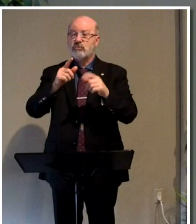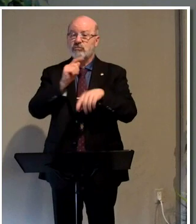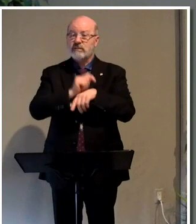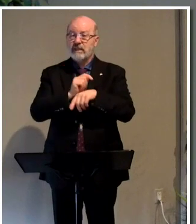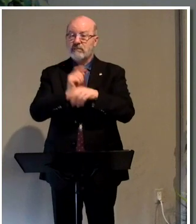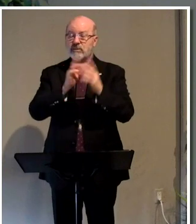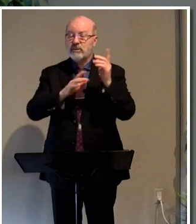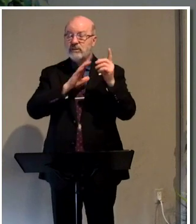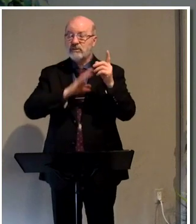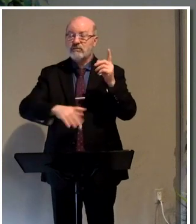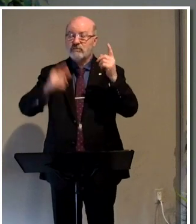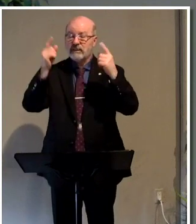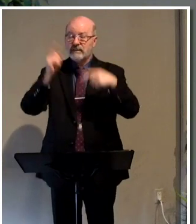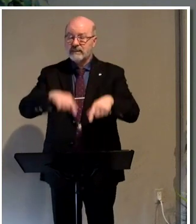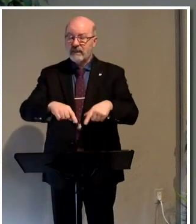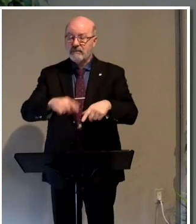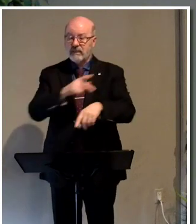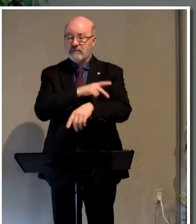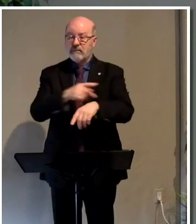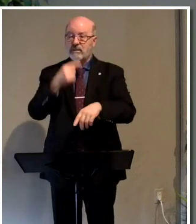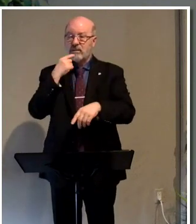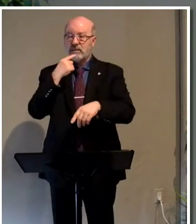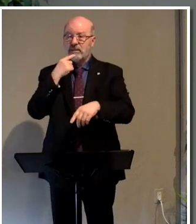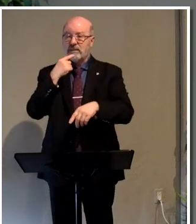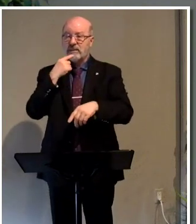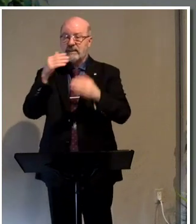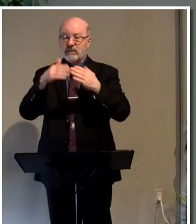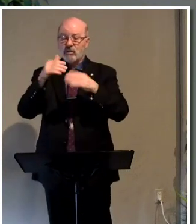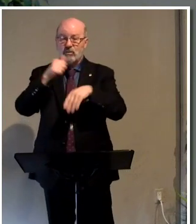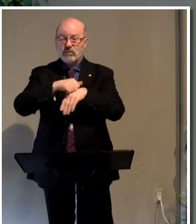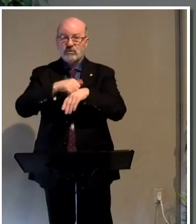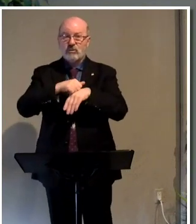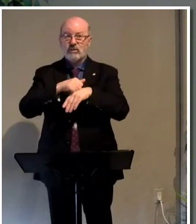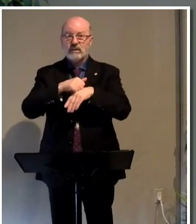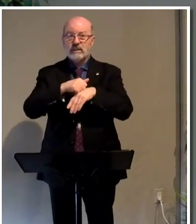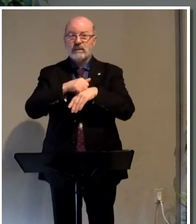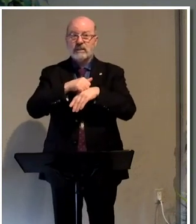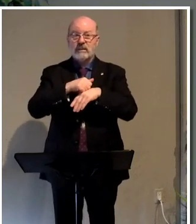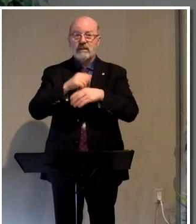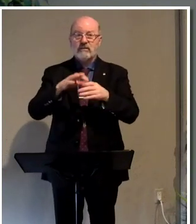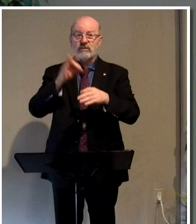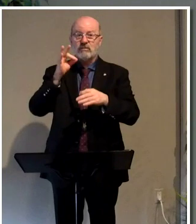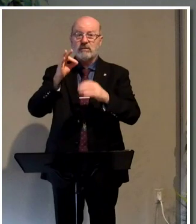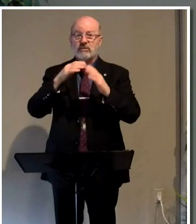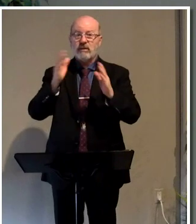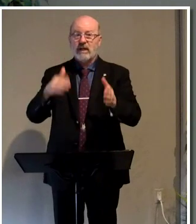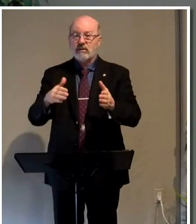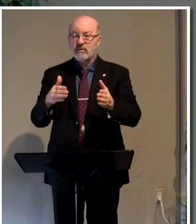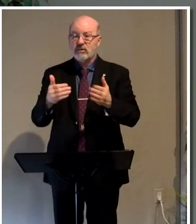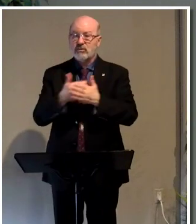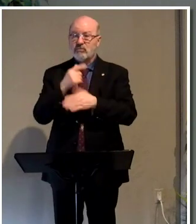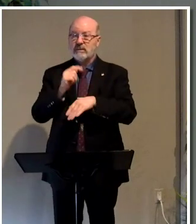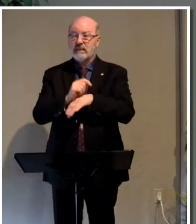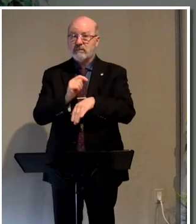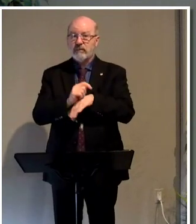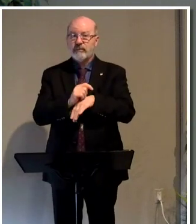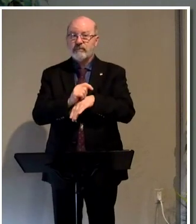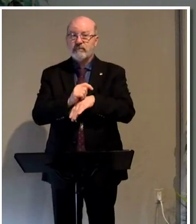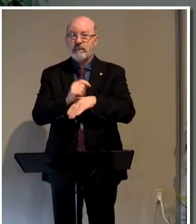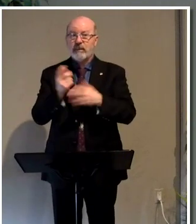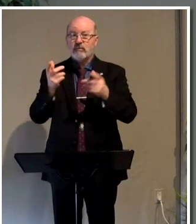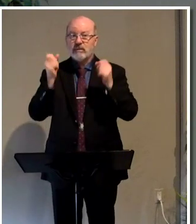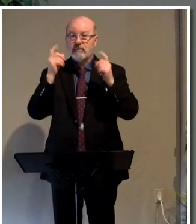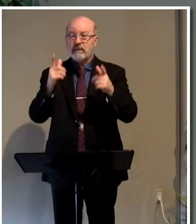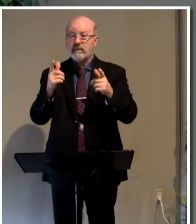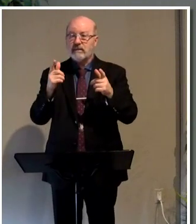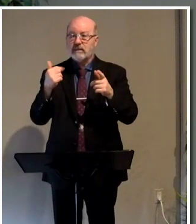Jesus Christ came. And as Peter says, he's the cornerstone of this new spiritual house, this new temple. But what's amazing